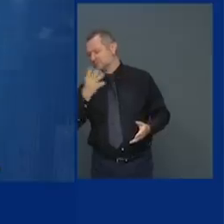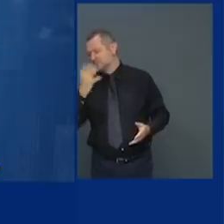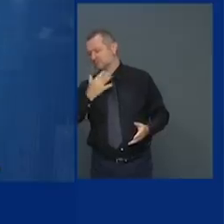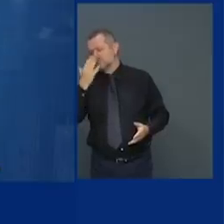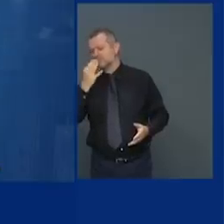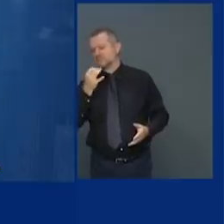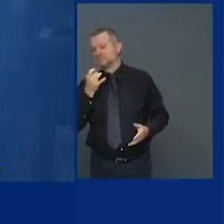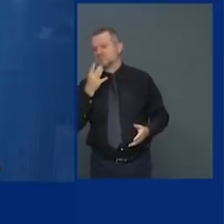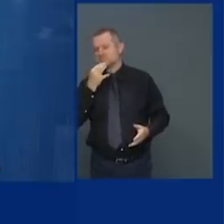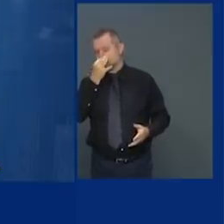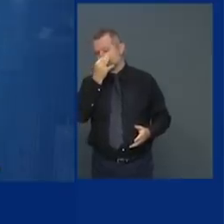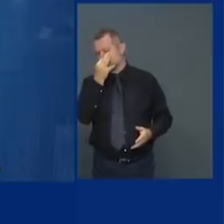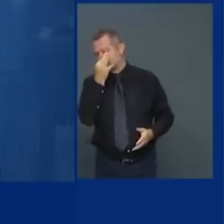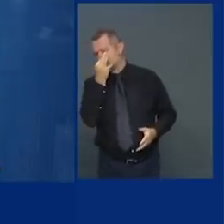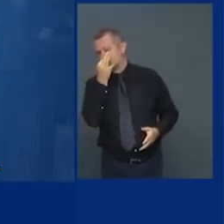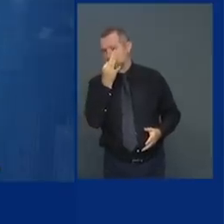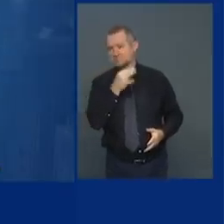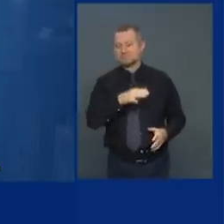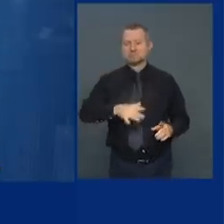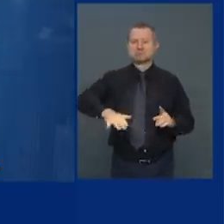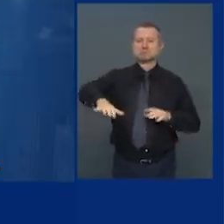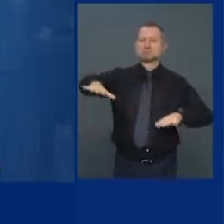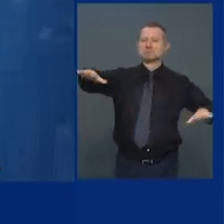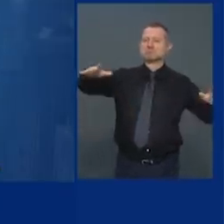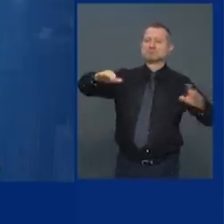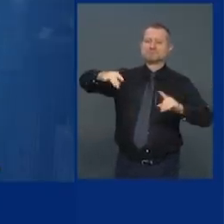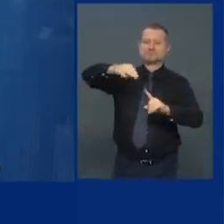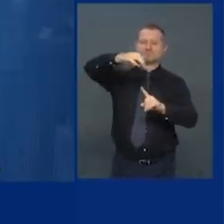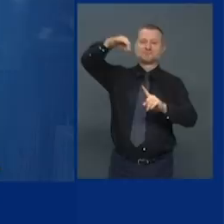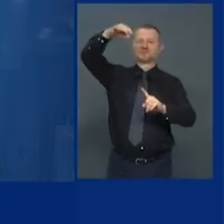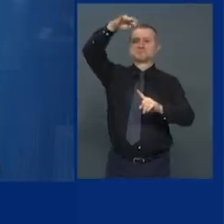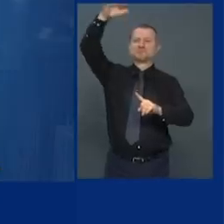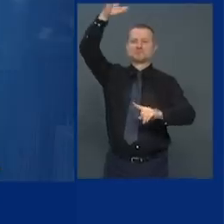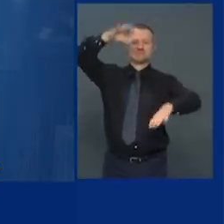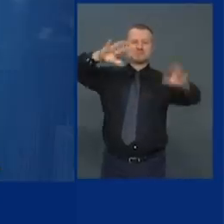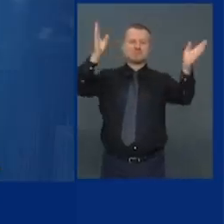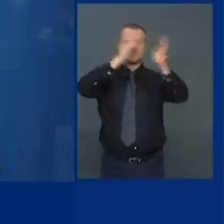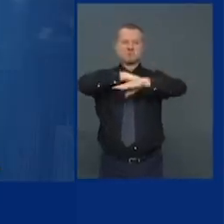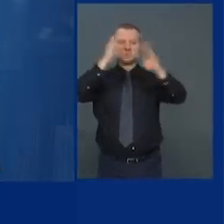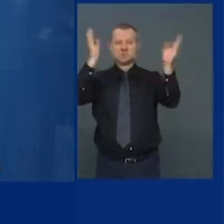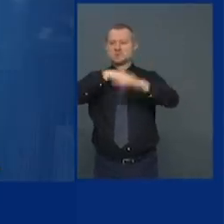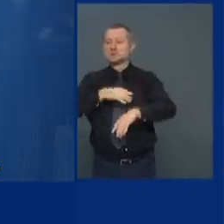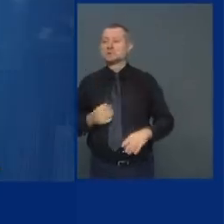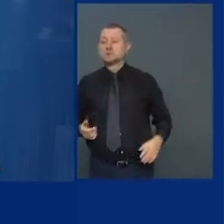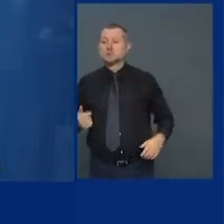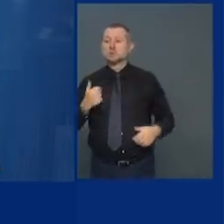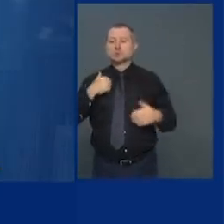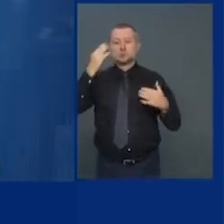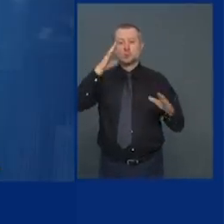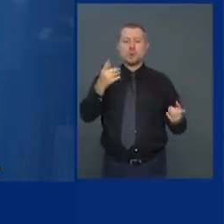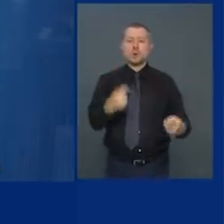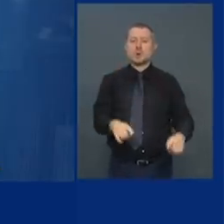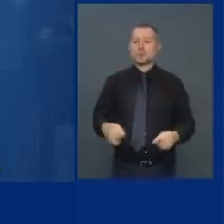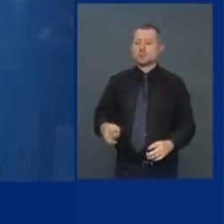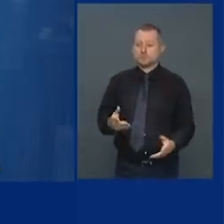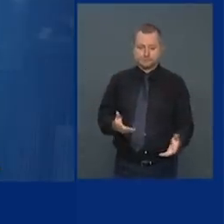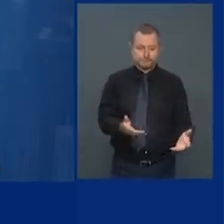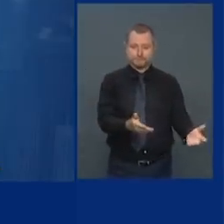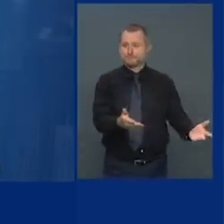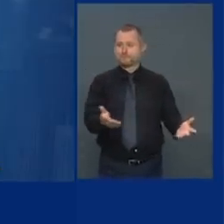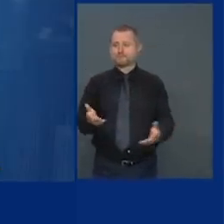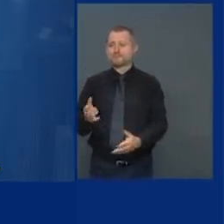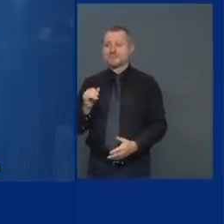because of the garbage piling up I don't know what's going on in New York City if they